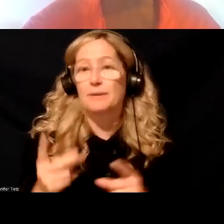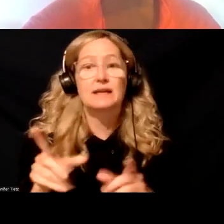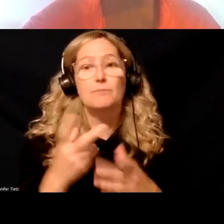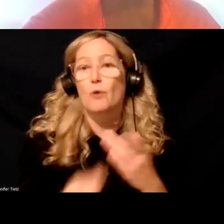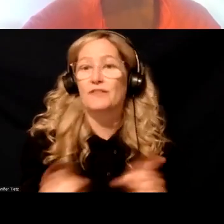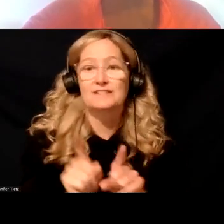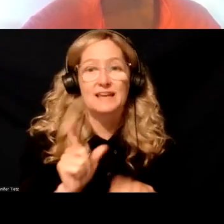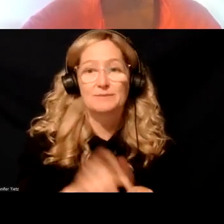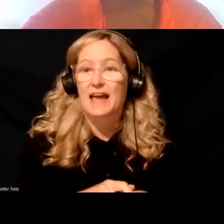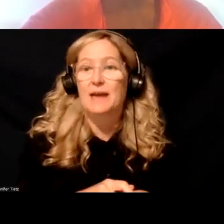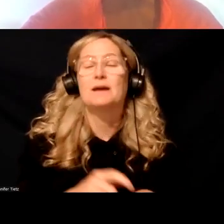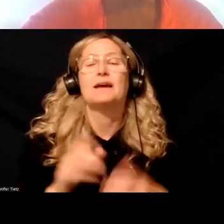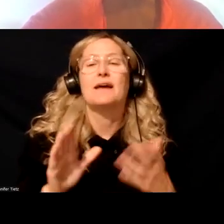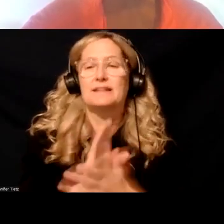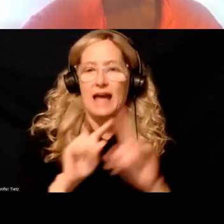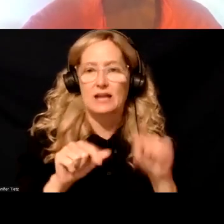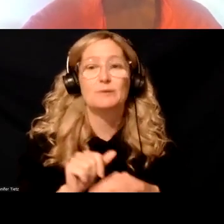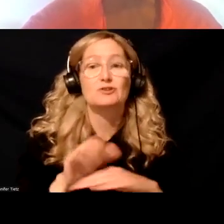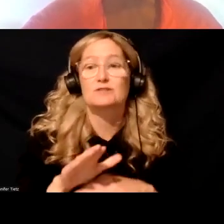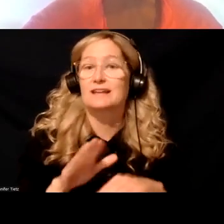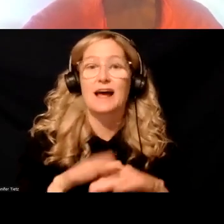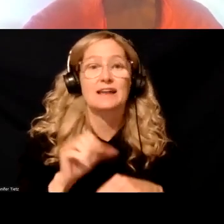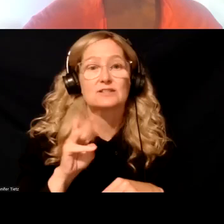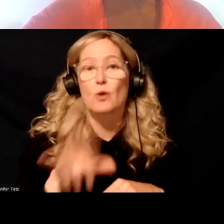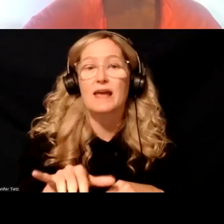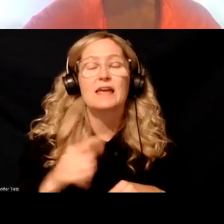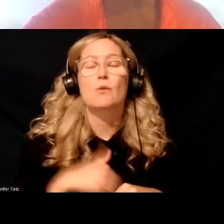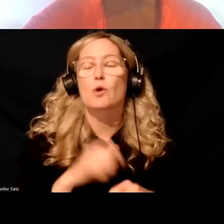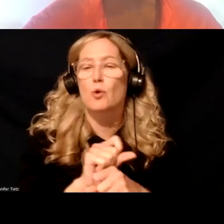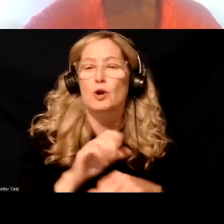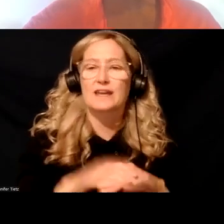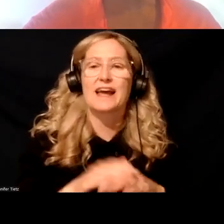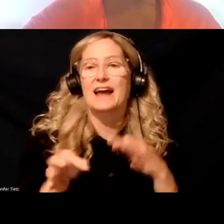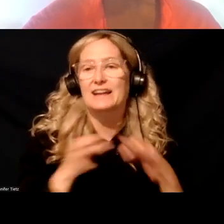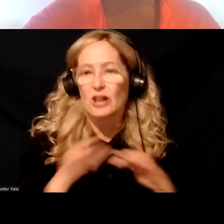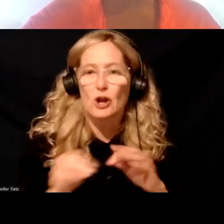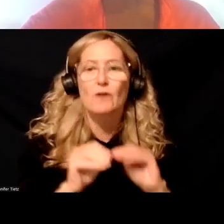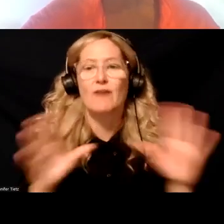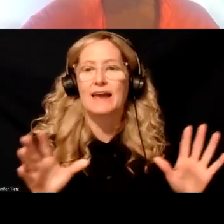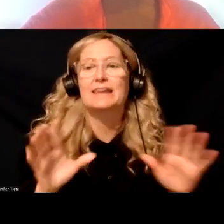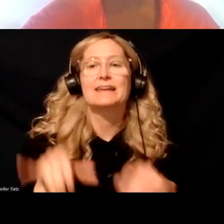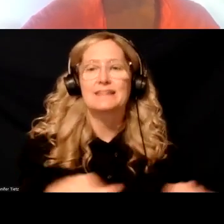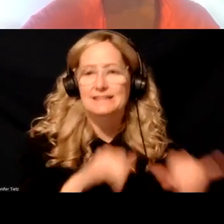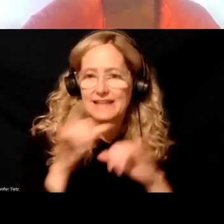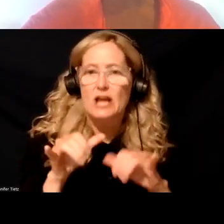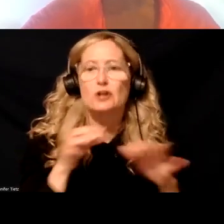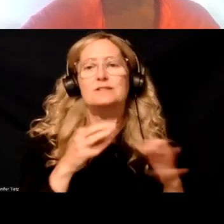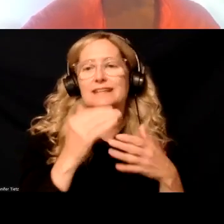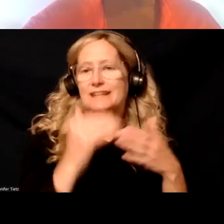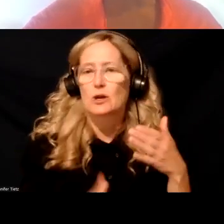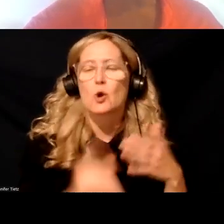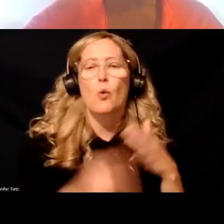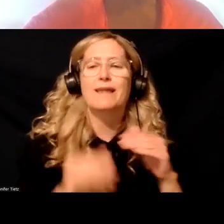is well on its way. Um, we are also working on standards and definitions clarifying what exactly does each of these levels of